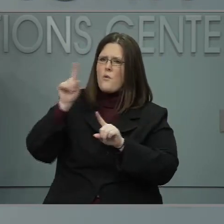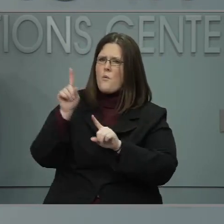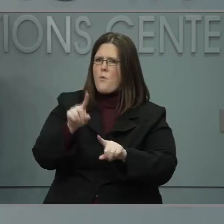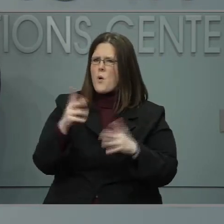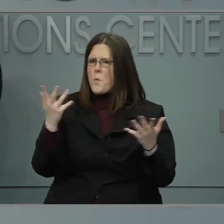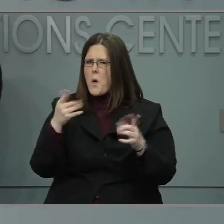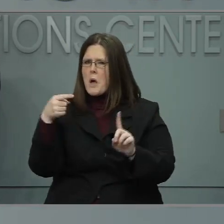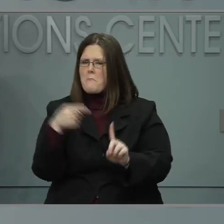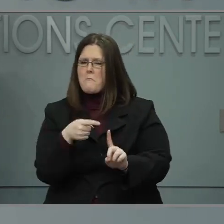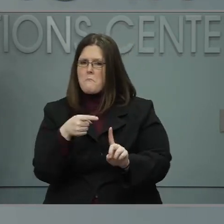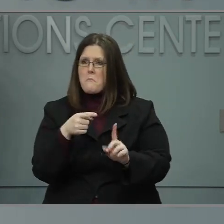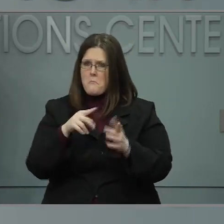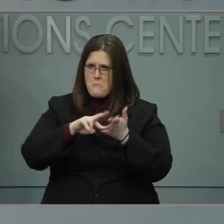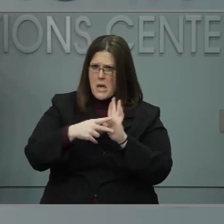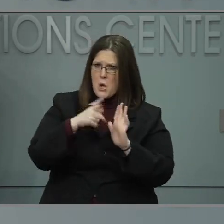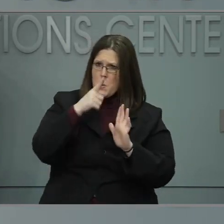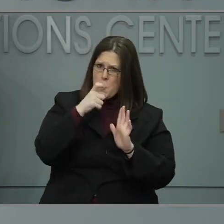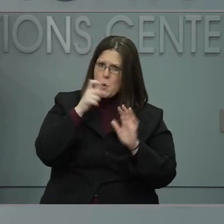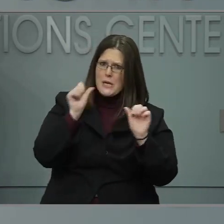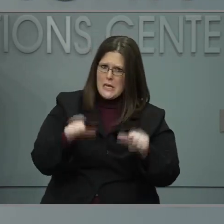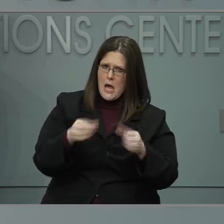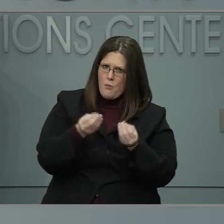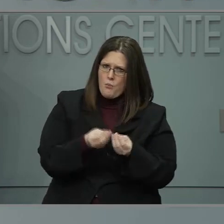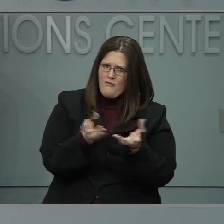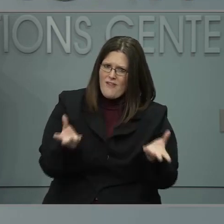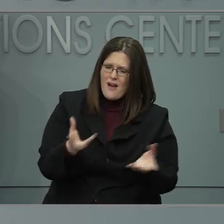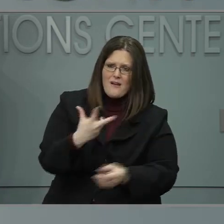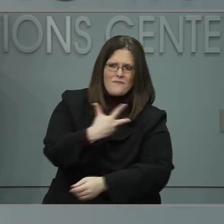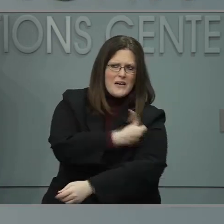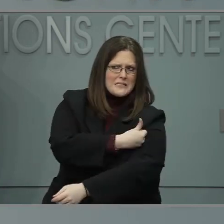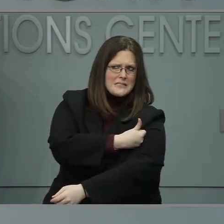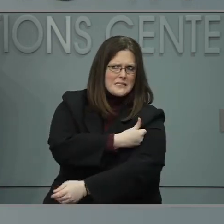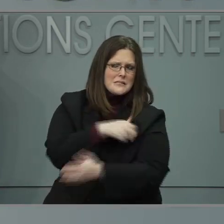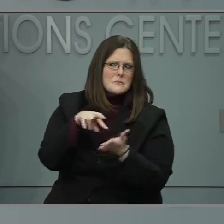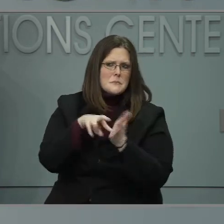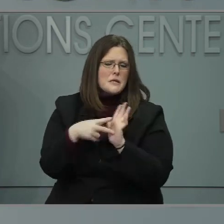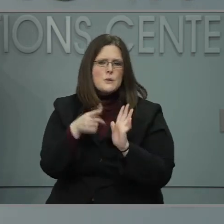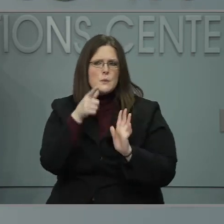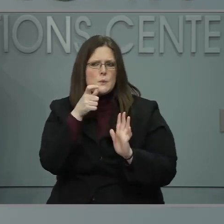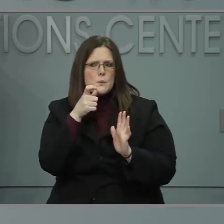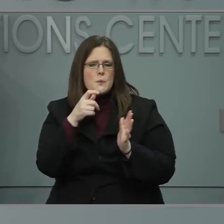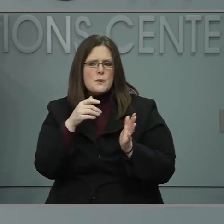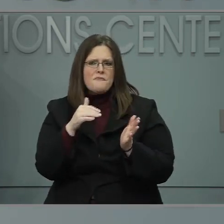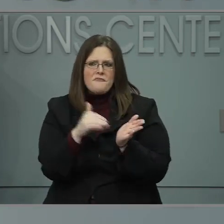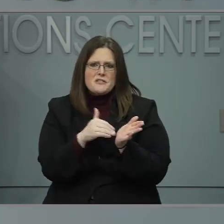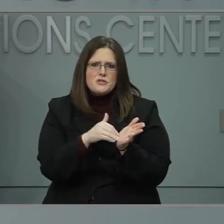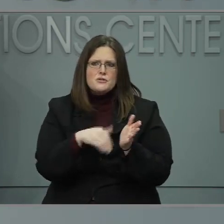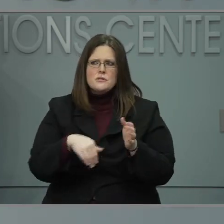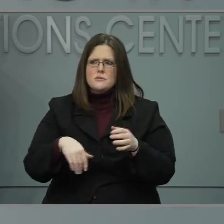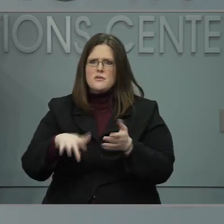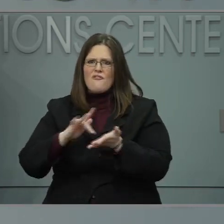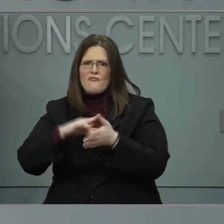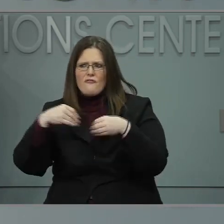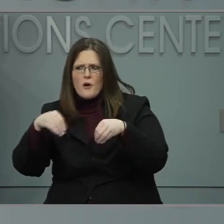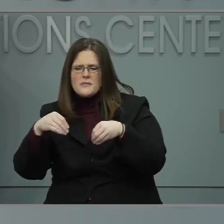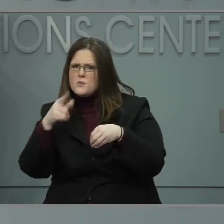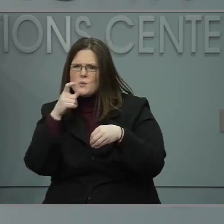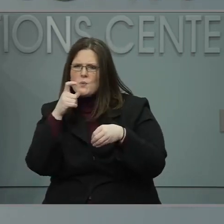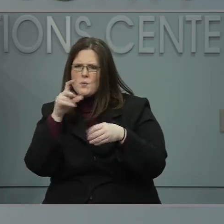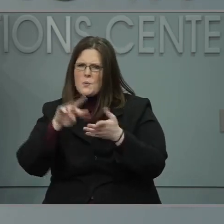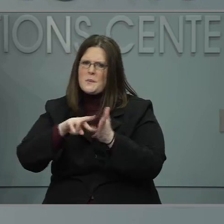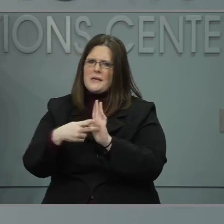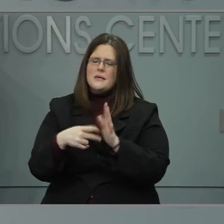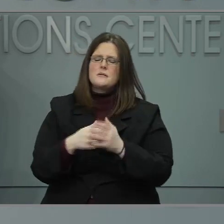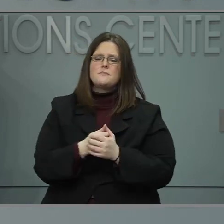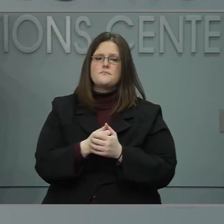can administer vaccines and if that means primary physicians or pharmacies might be opening to that. And to that end, I